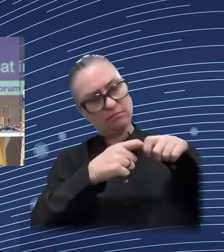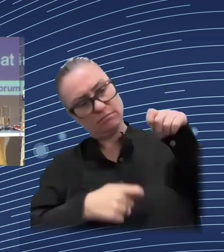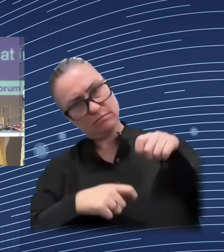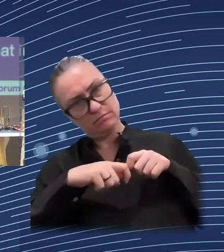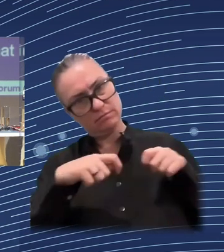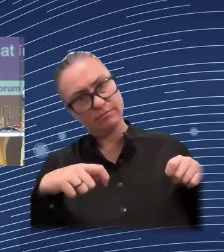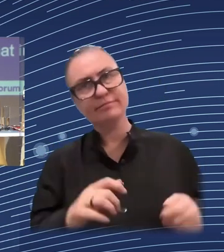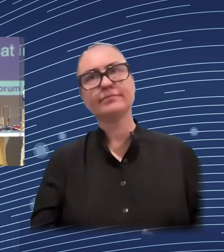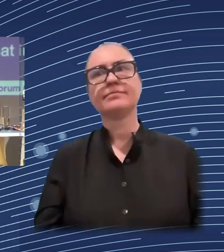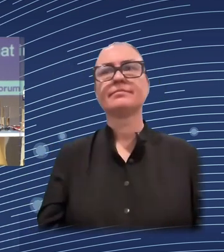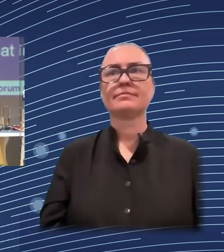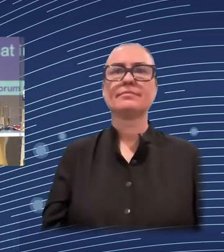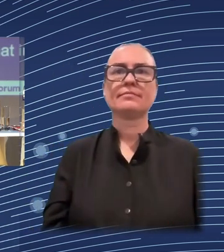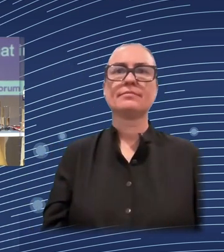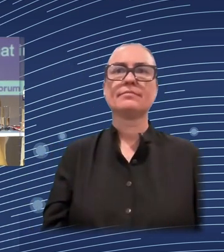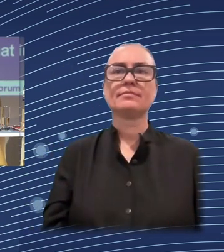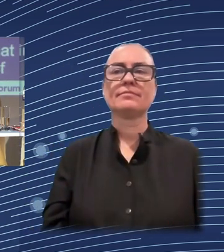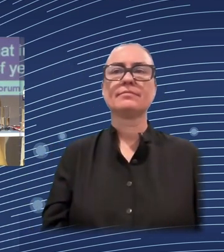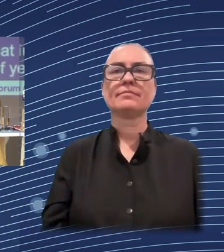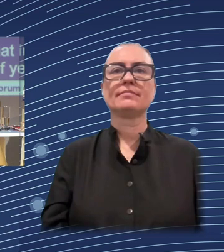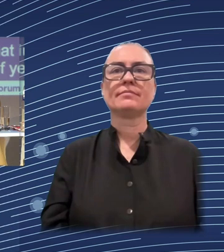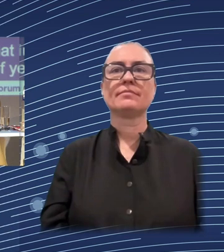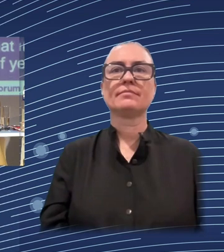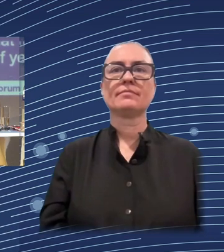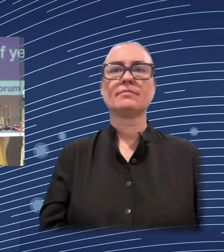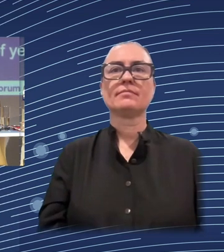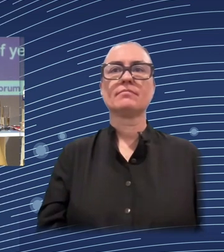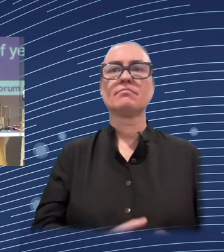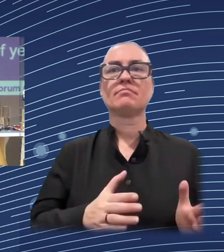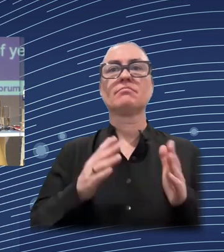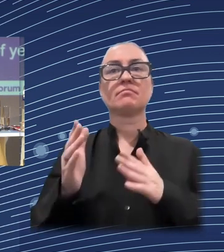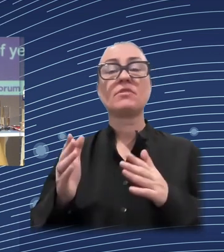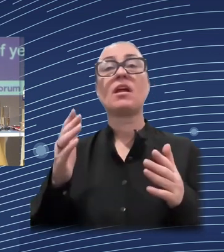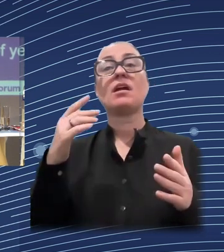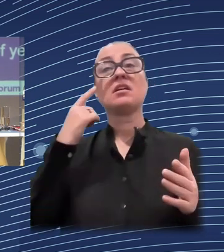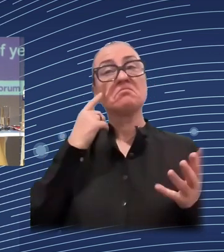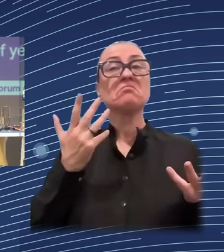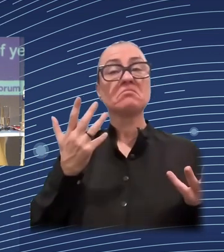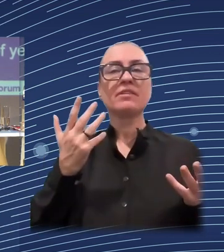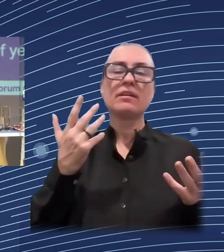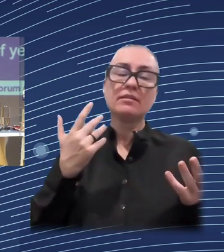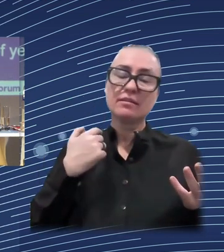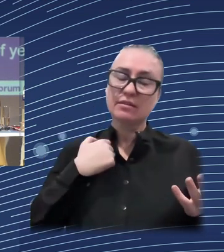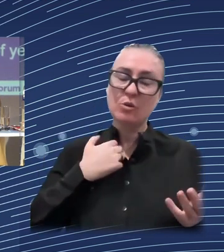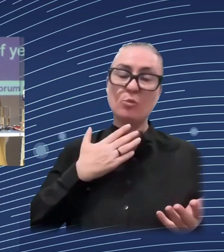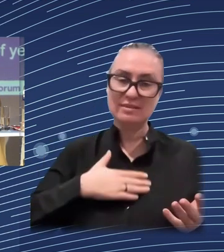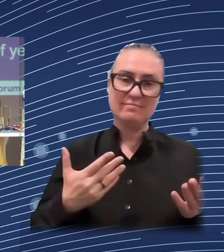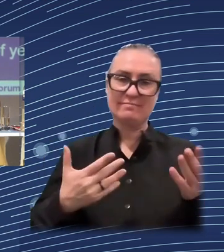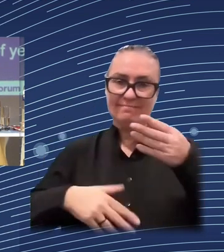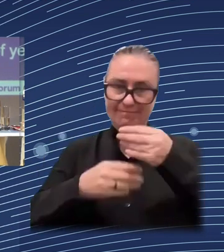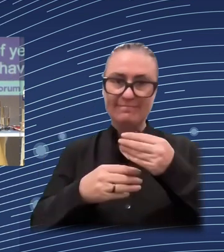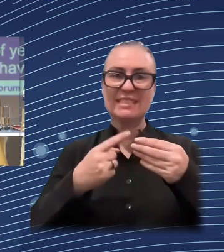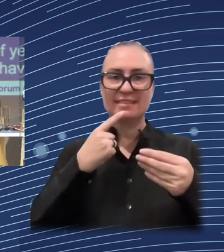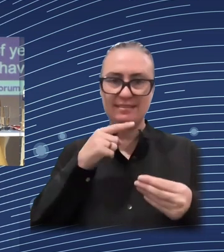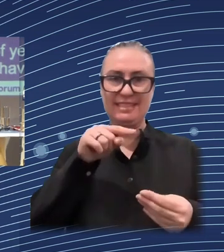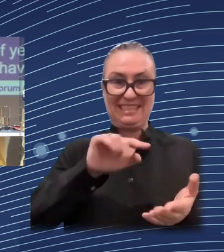the next number of years, that there's a risk that vulnerable groups will get left behind. But we do have the tools to ensure that that doesn't happen, provided we